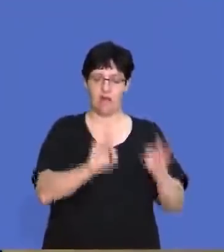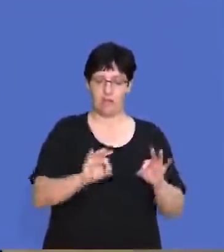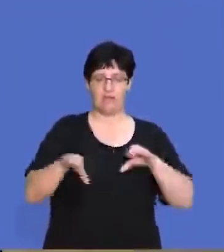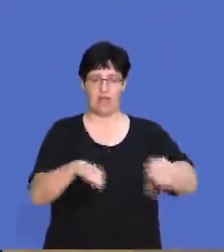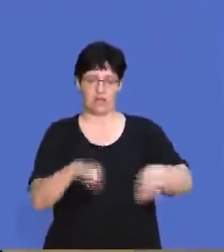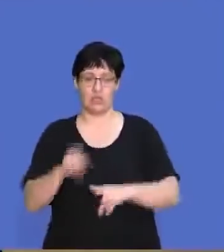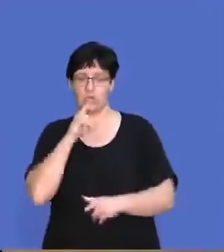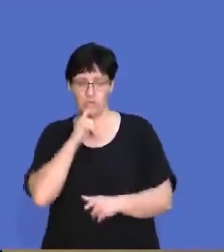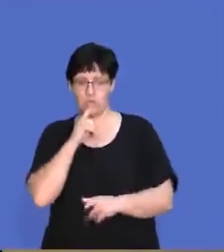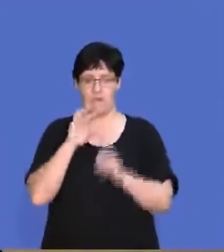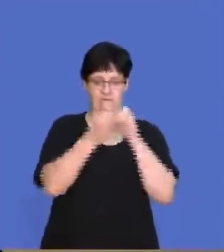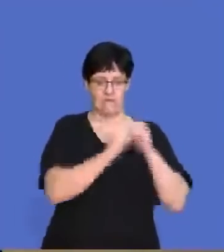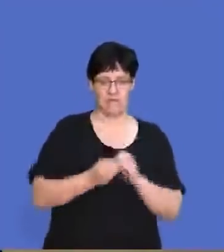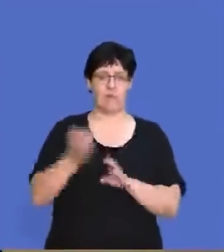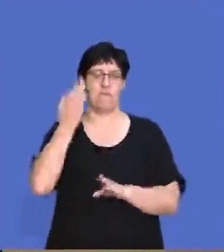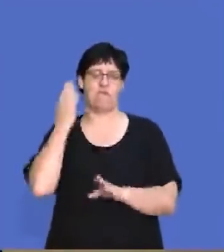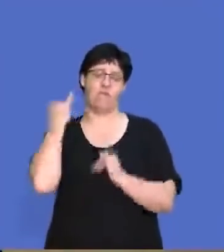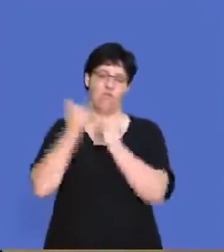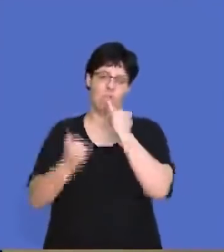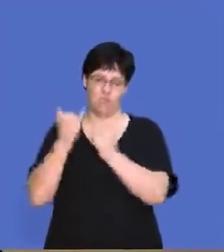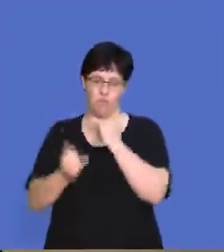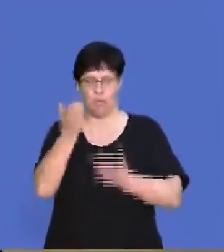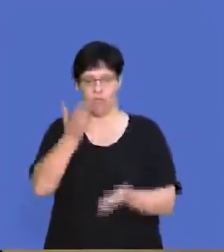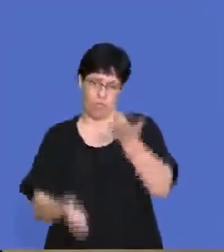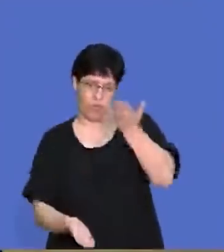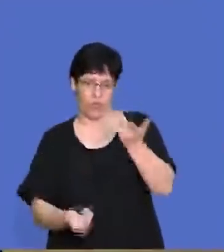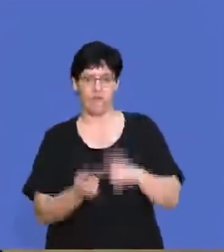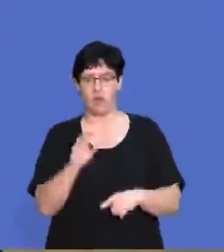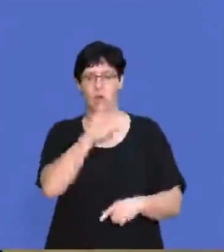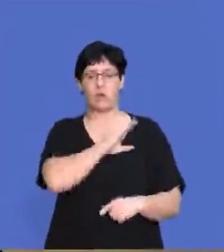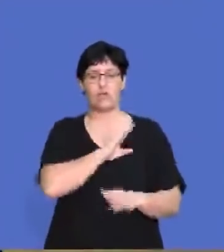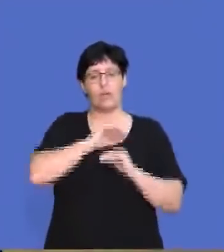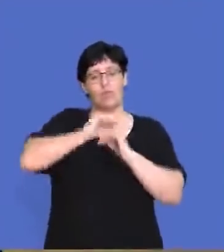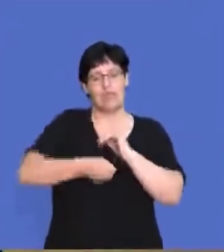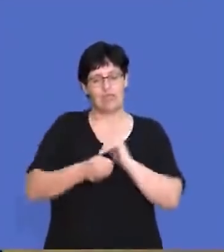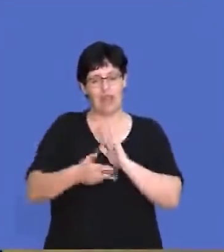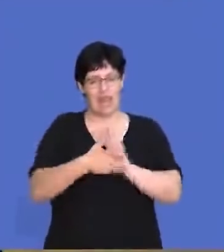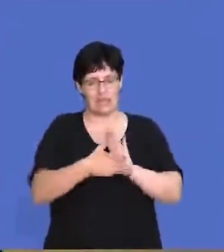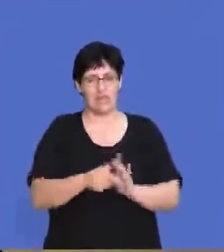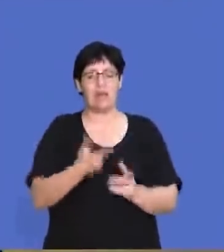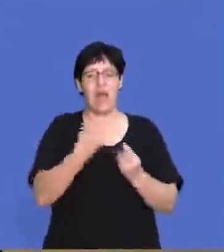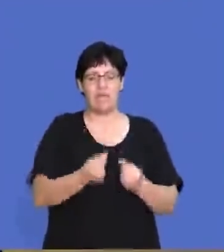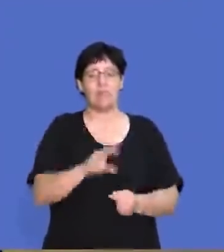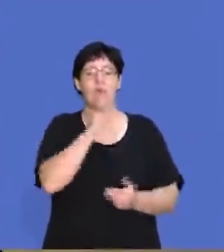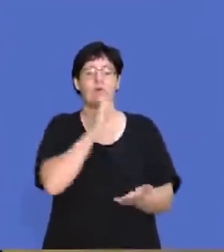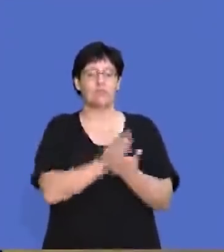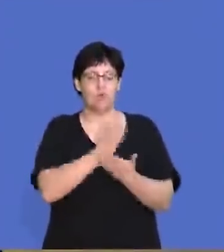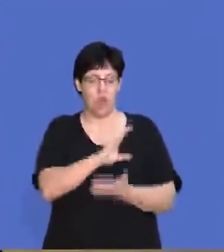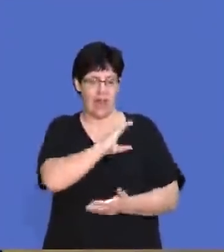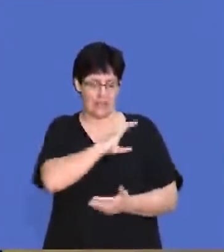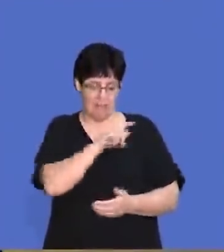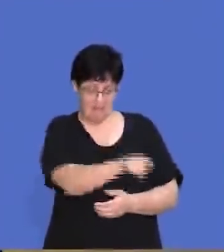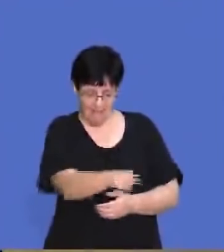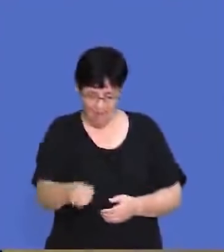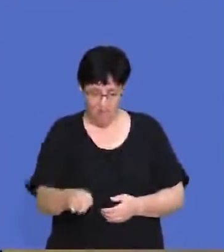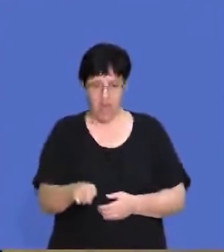in which to redress any imbalances there. If you look at the Consumer Protection Act, that's got to do with making